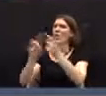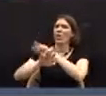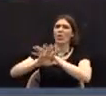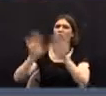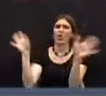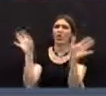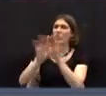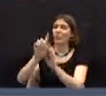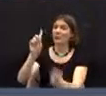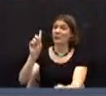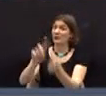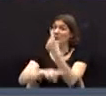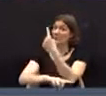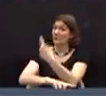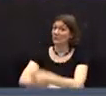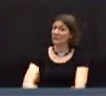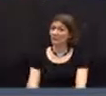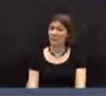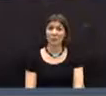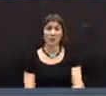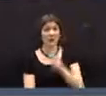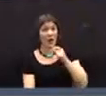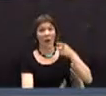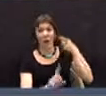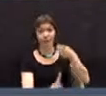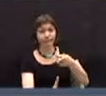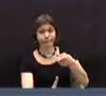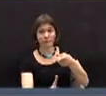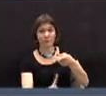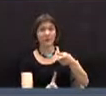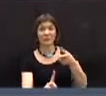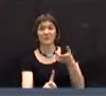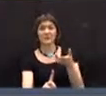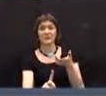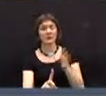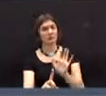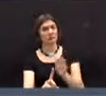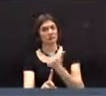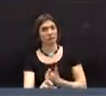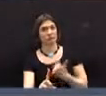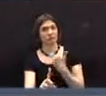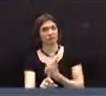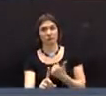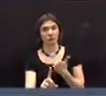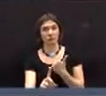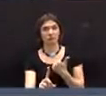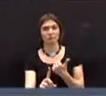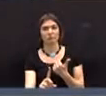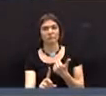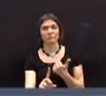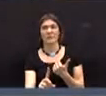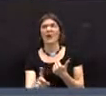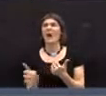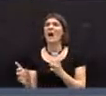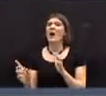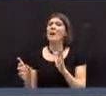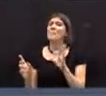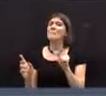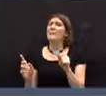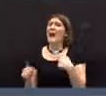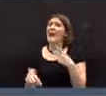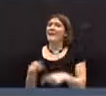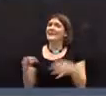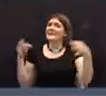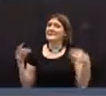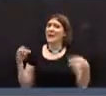And... That would not be germane to the... Unfortunately, Ms. Melton, that's not germane to the question. hard to decide